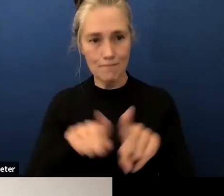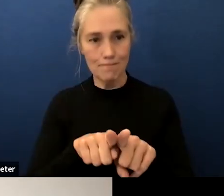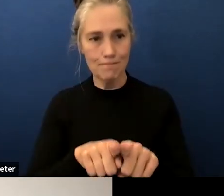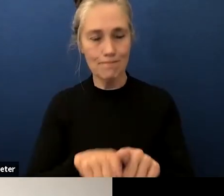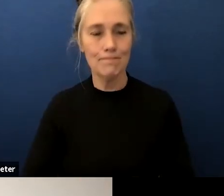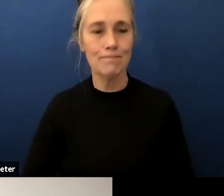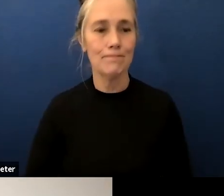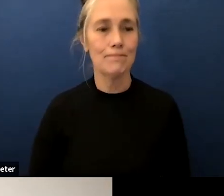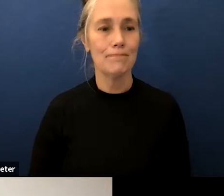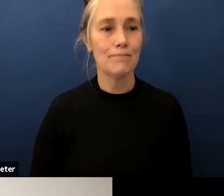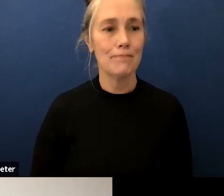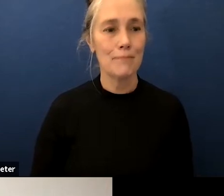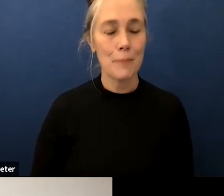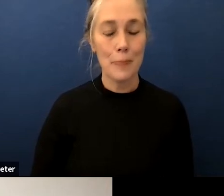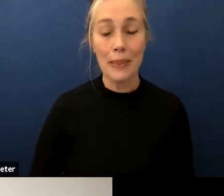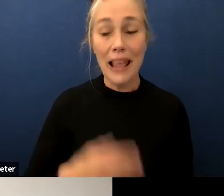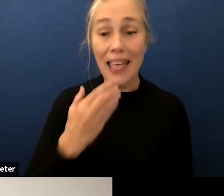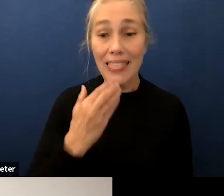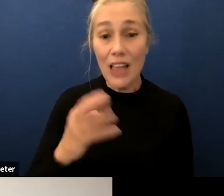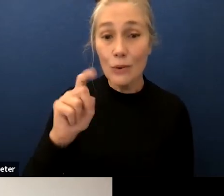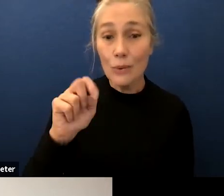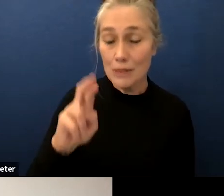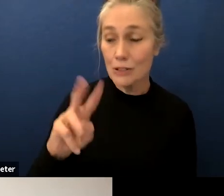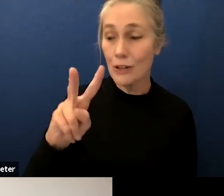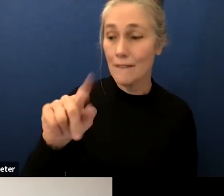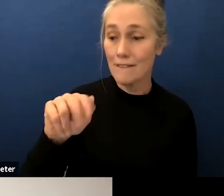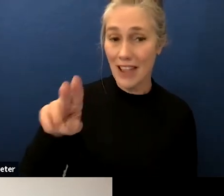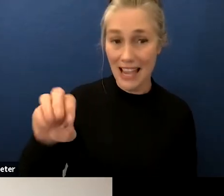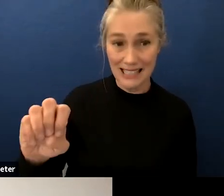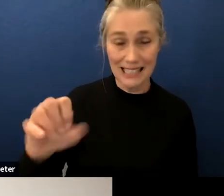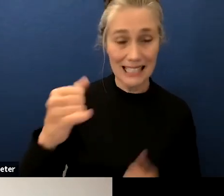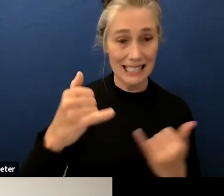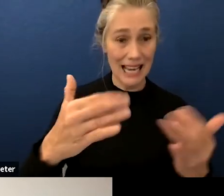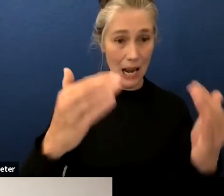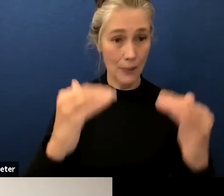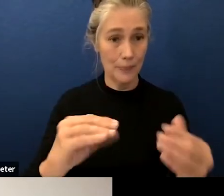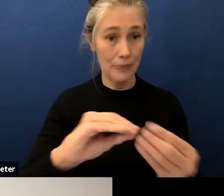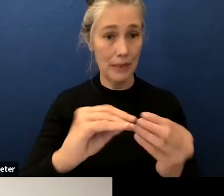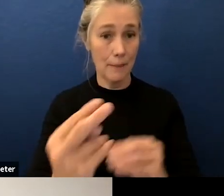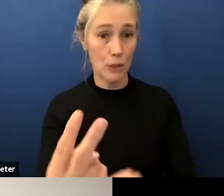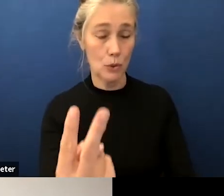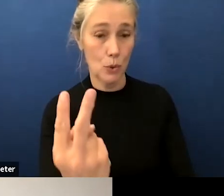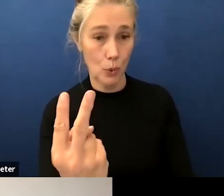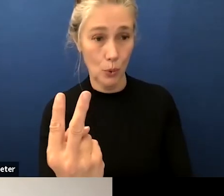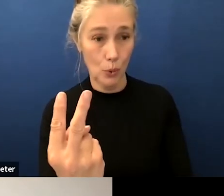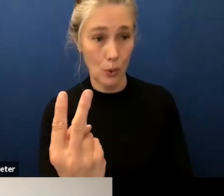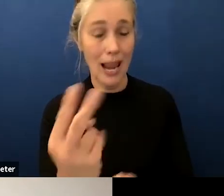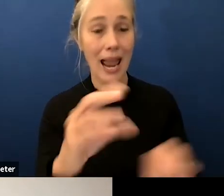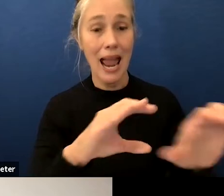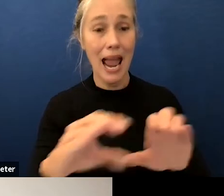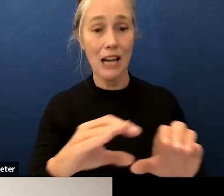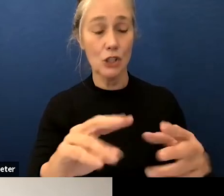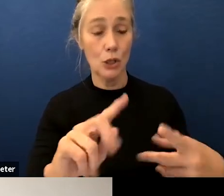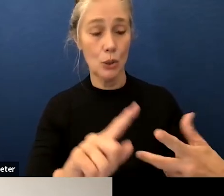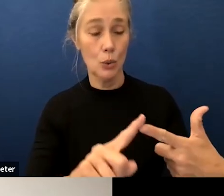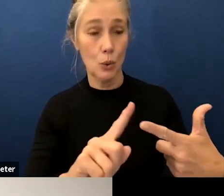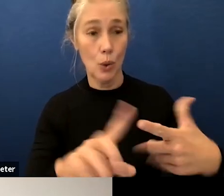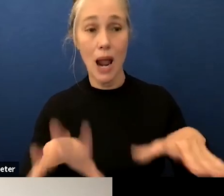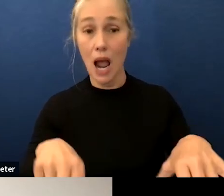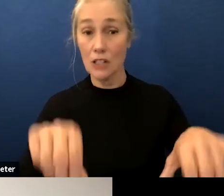thank you very much mr venz that takes us to item number two action item number two which is the adoption of the resolution